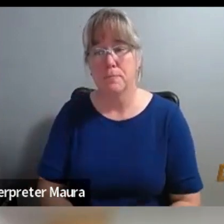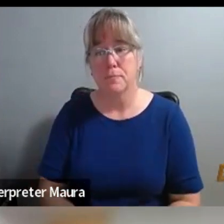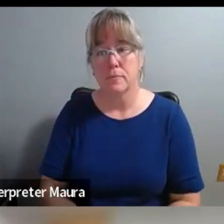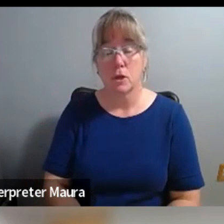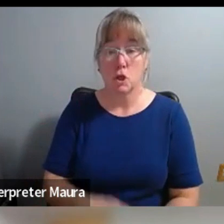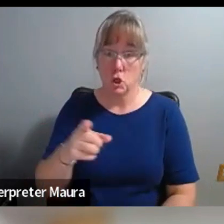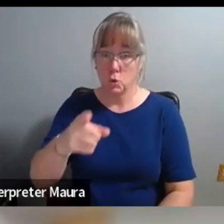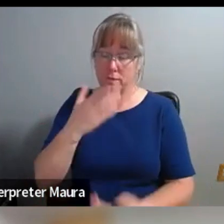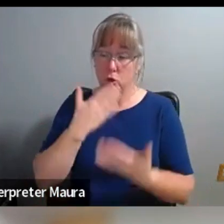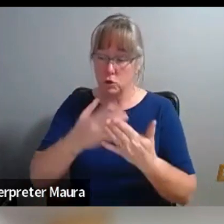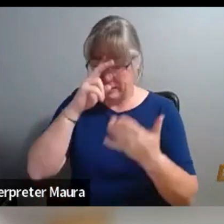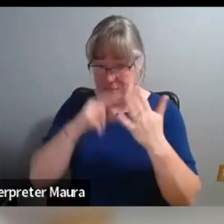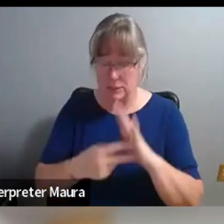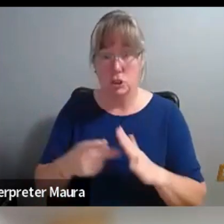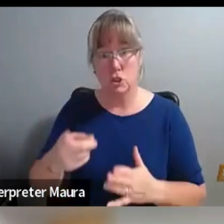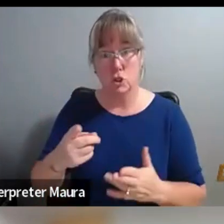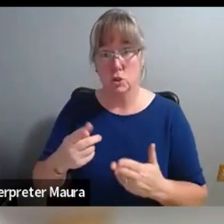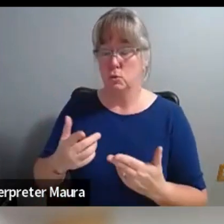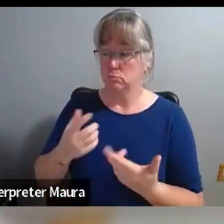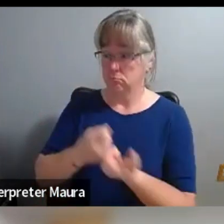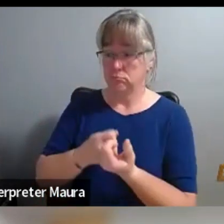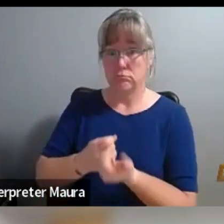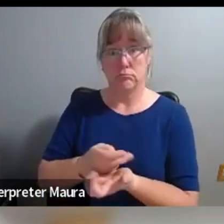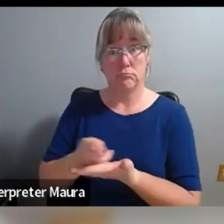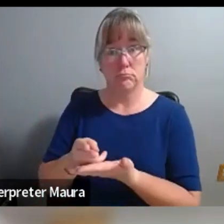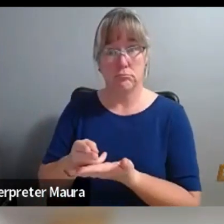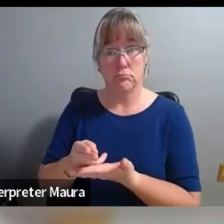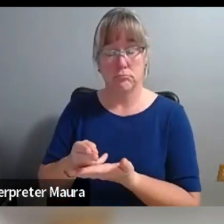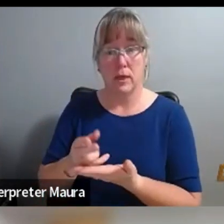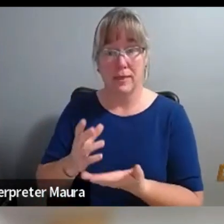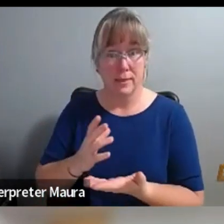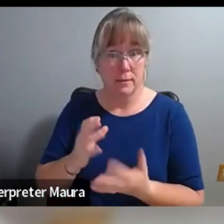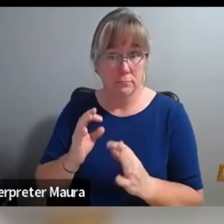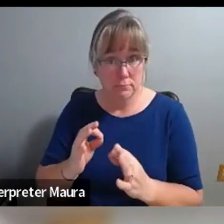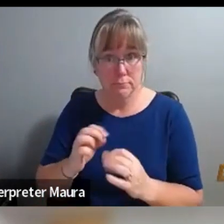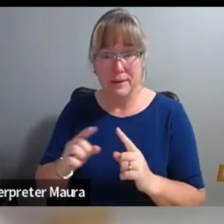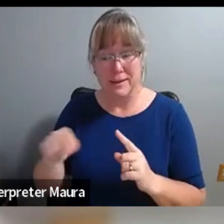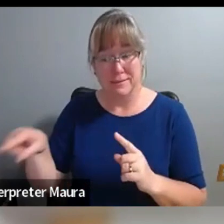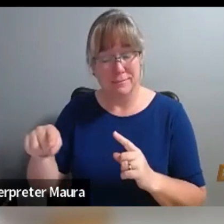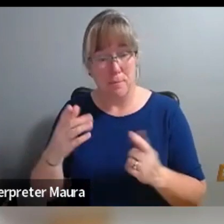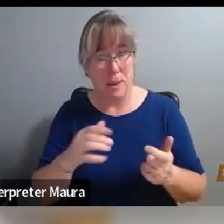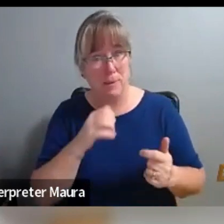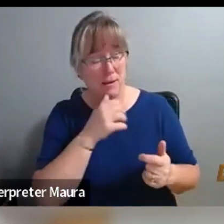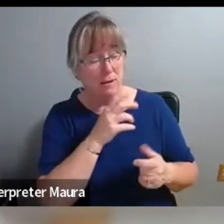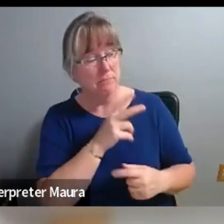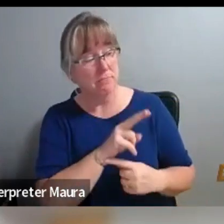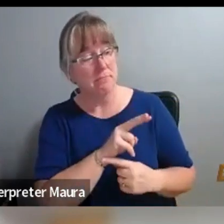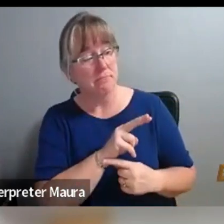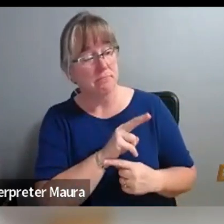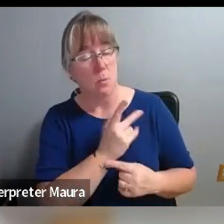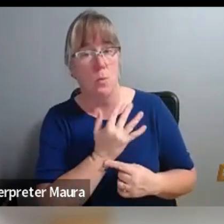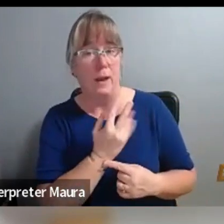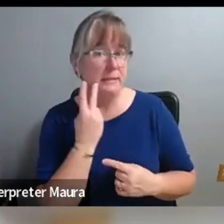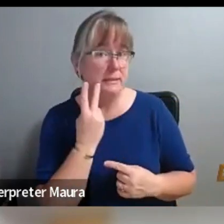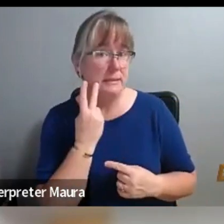you're well-intentioned doesn't always mean that that is going to be received the way that you want it to be, or that you're going to necessarily